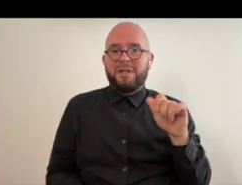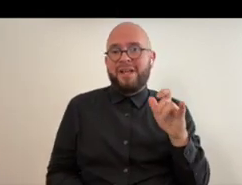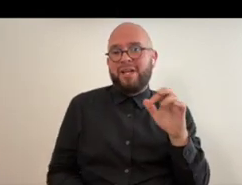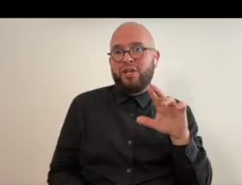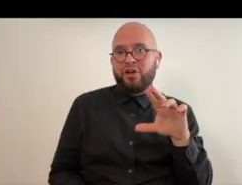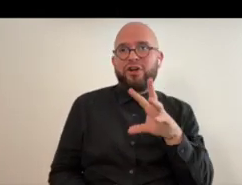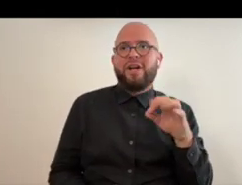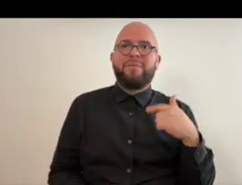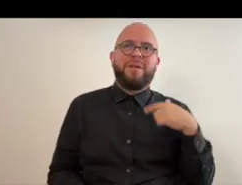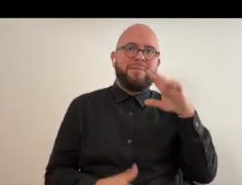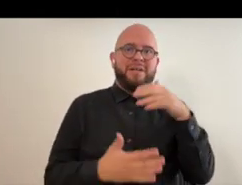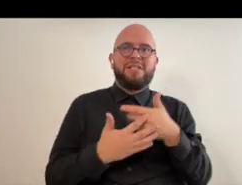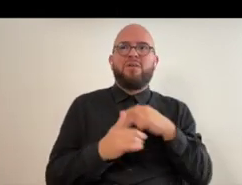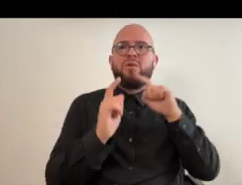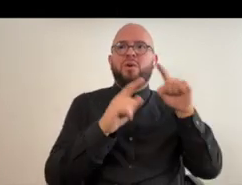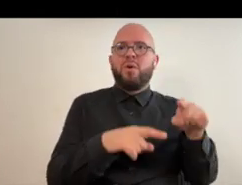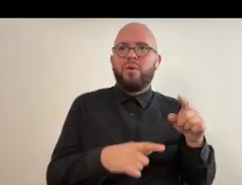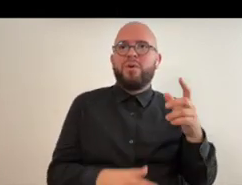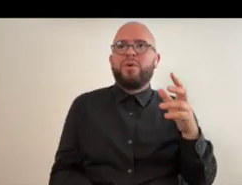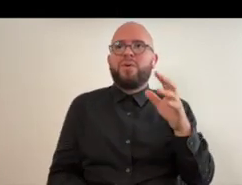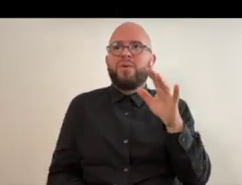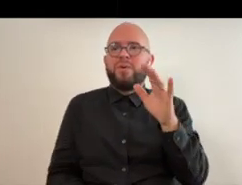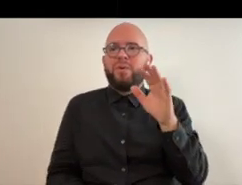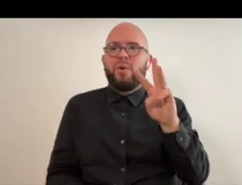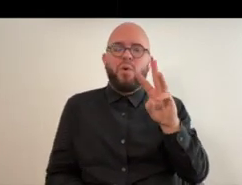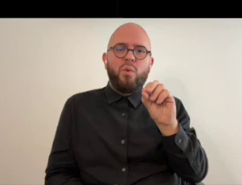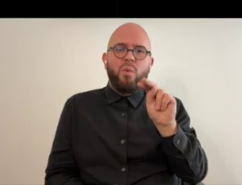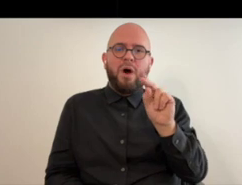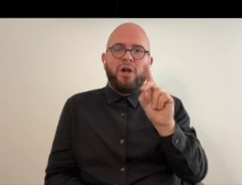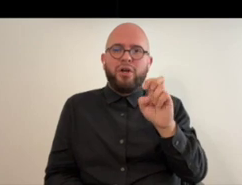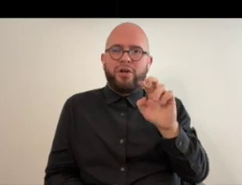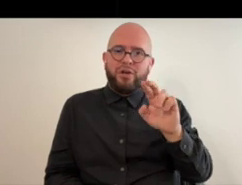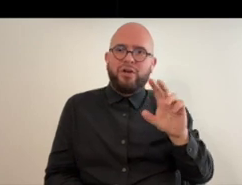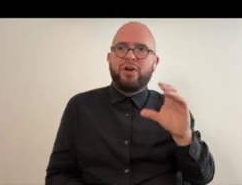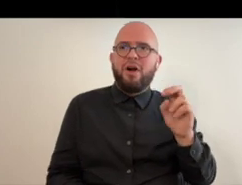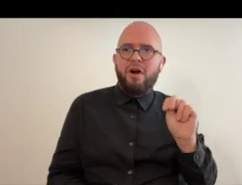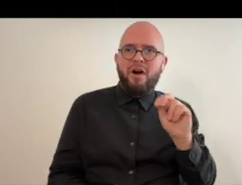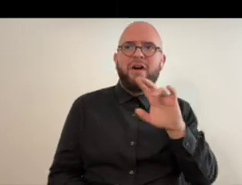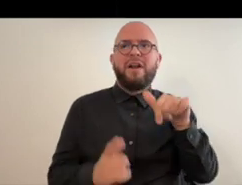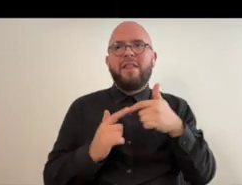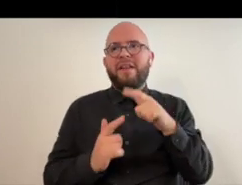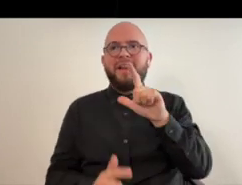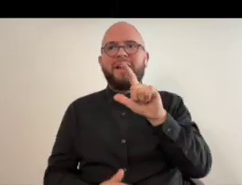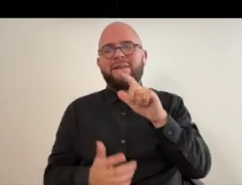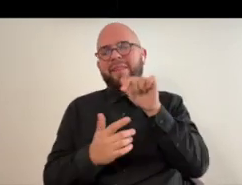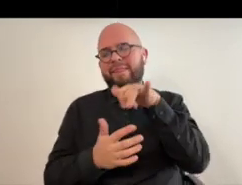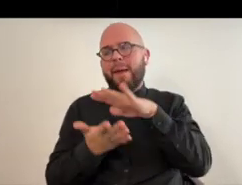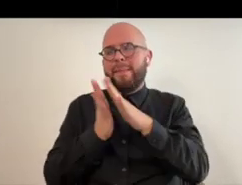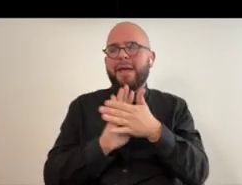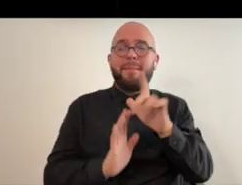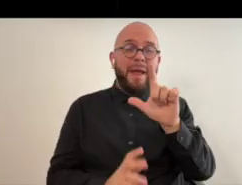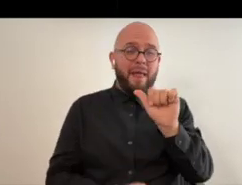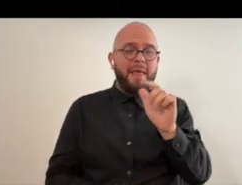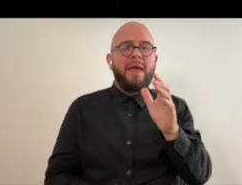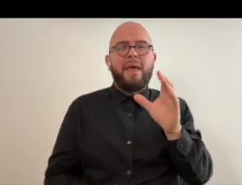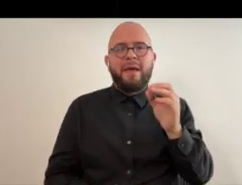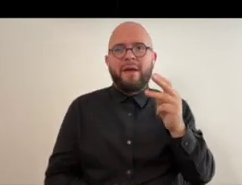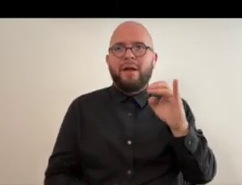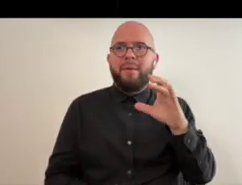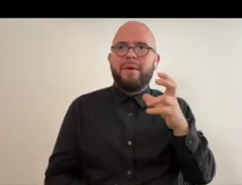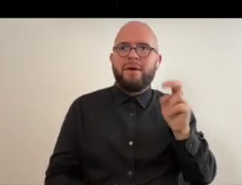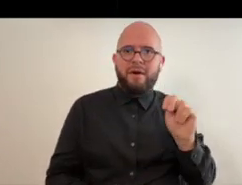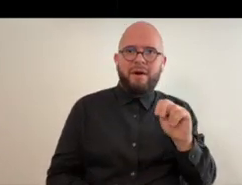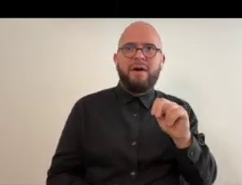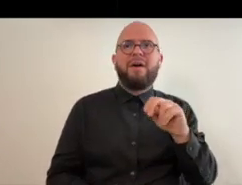wonder con which became la comic-con and we went to kamikaze he introduced me to steampunk when he was in high school